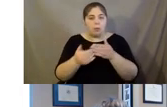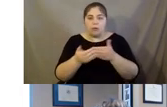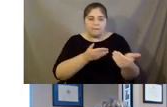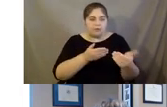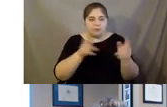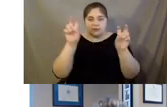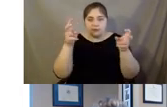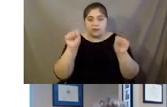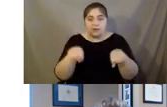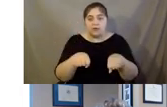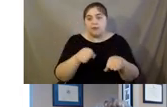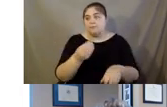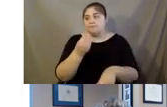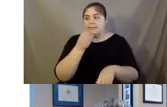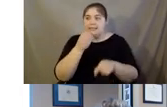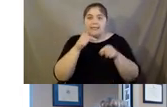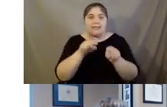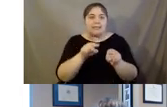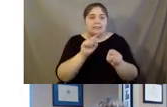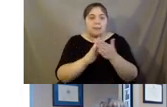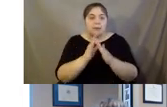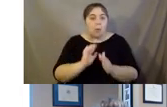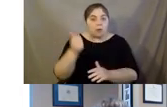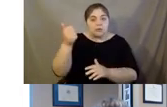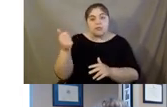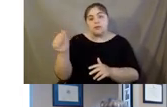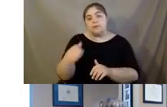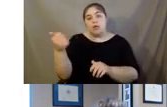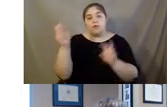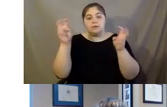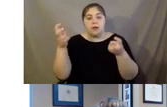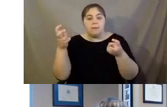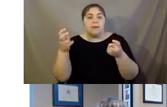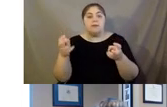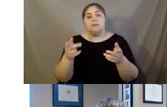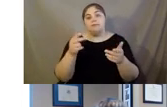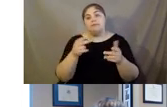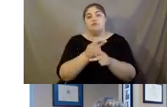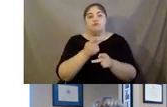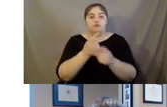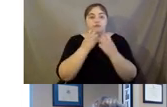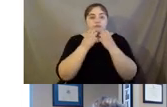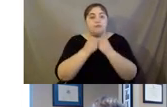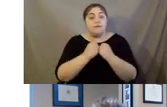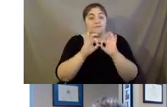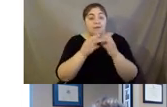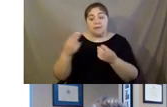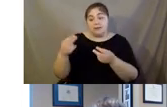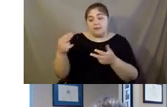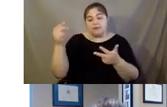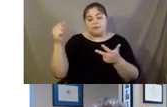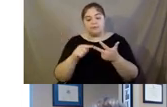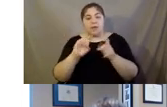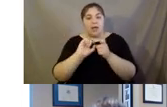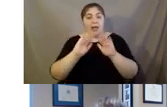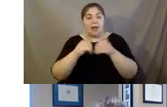eating as we age. Some of the other topics are the power of laughter, preserving family history, how to spice up your regular routine,